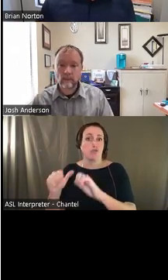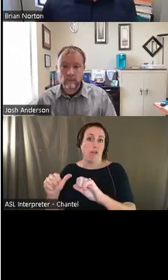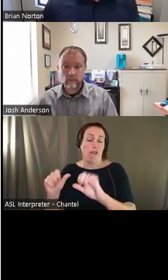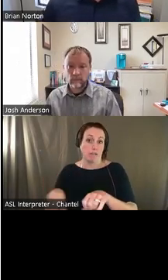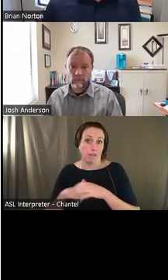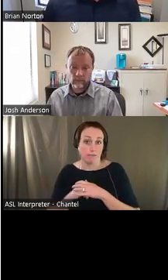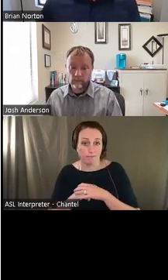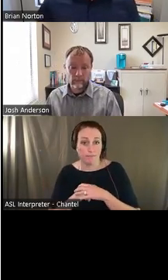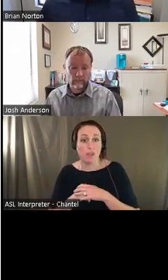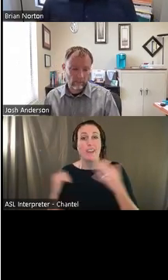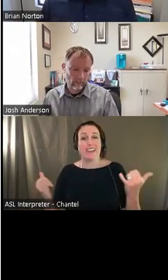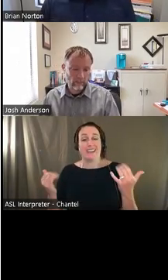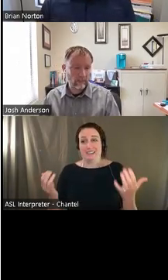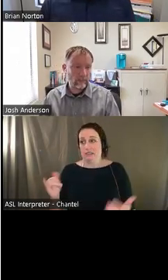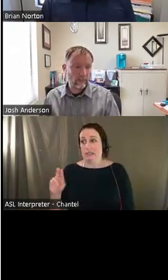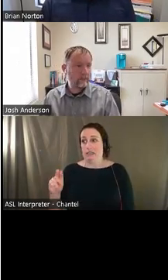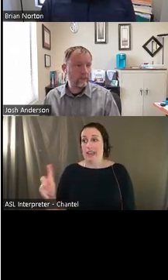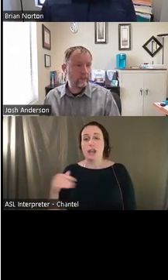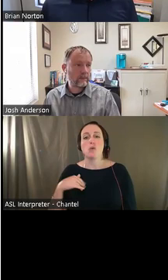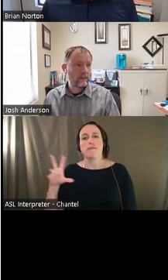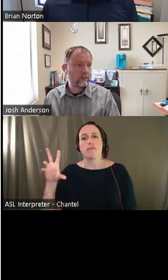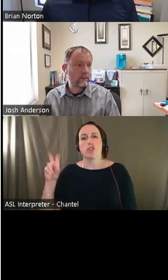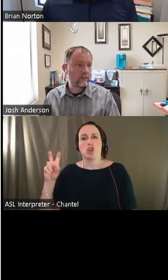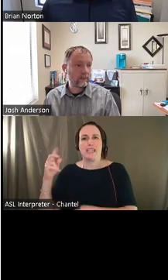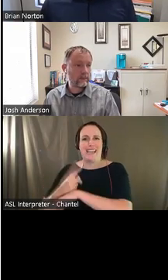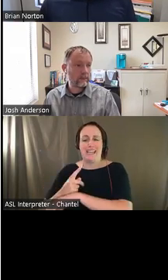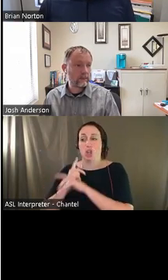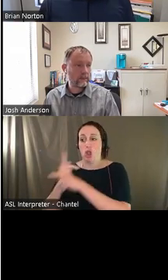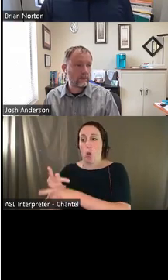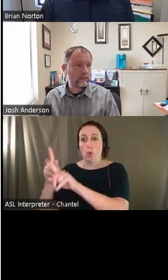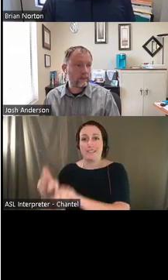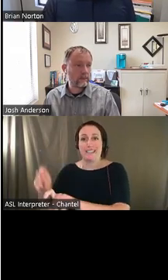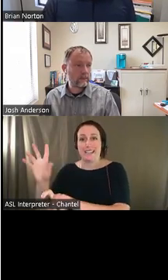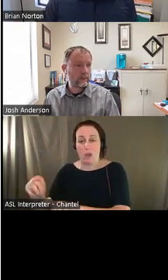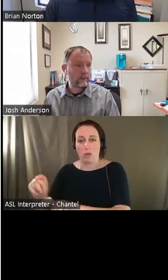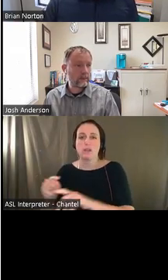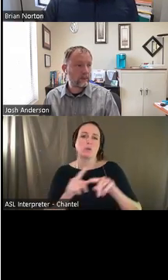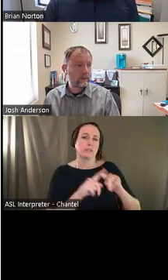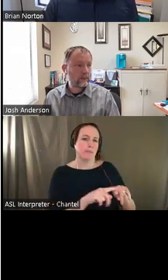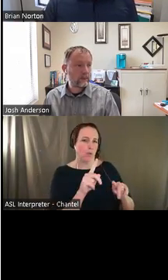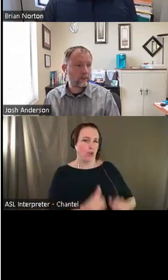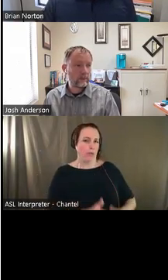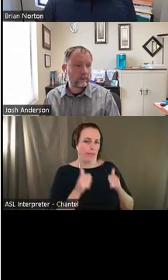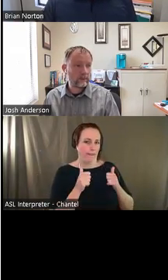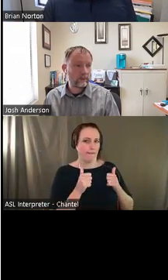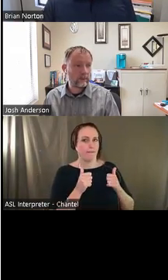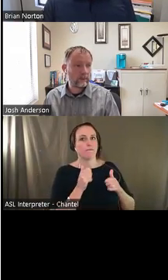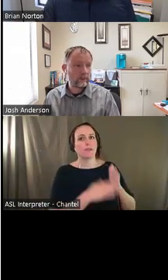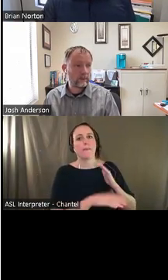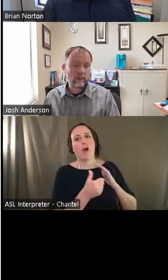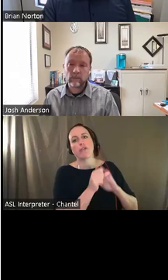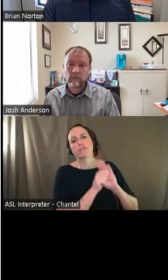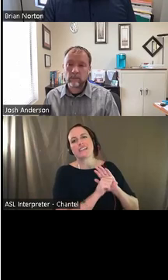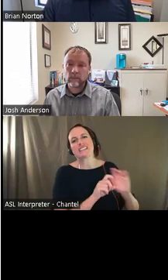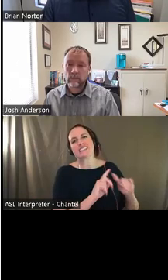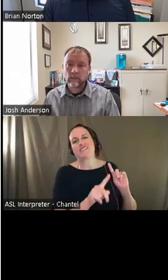we do 30 day loans. You're going to find that that loan period's different from state to state, but we want to put things in people's hands and not just show them something through